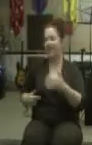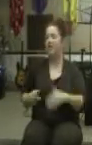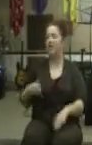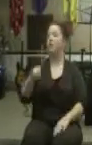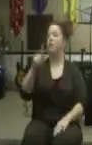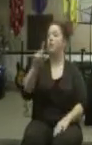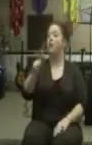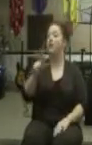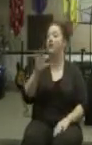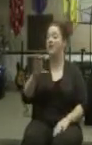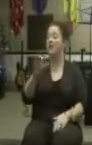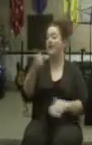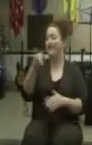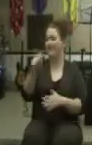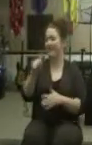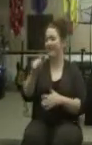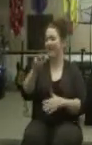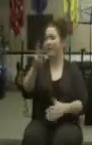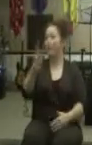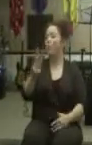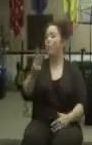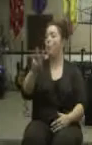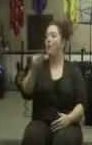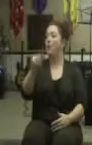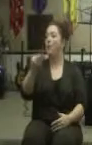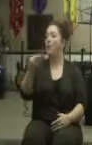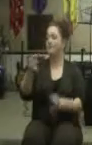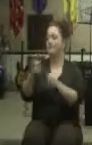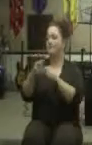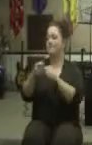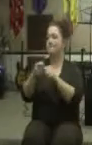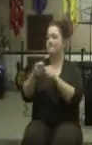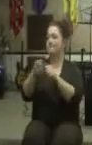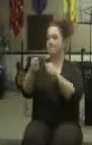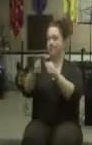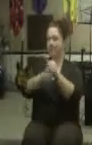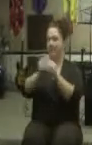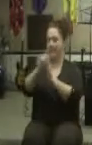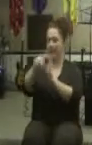110,000 watts per hour.